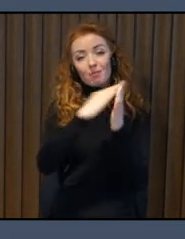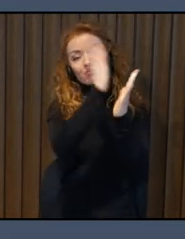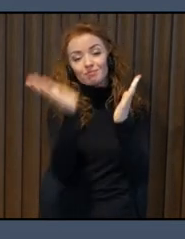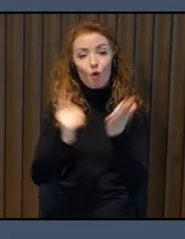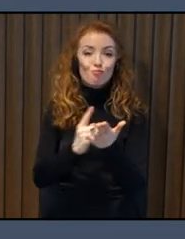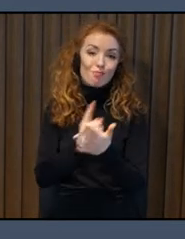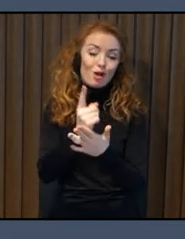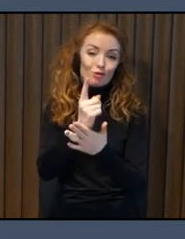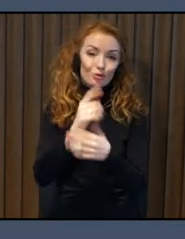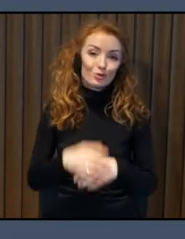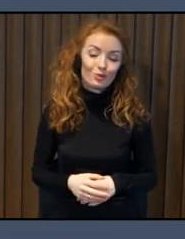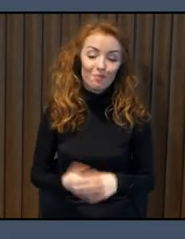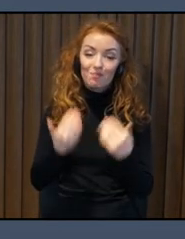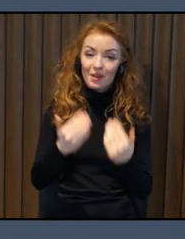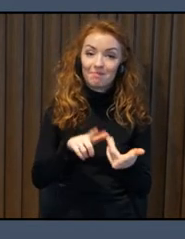Right. Thank you.